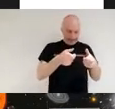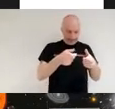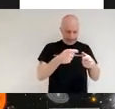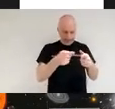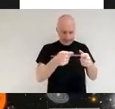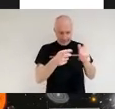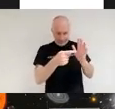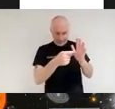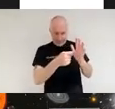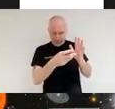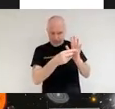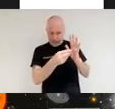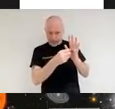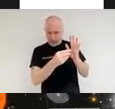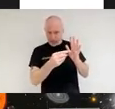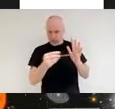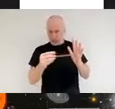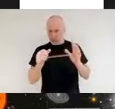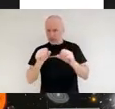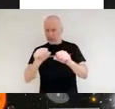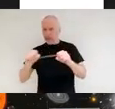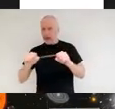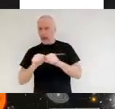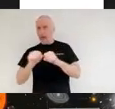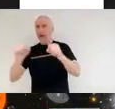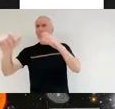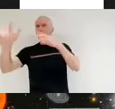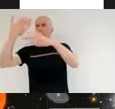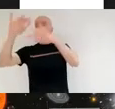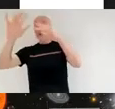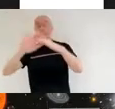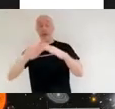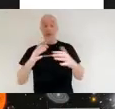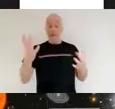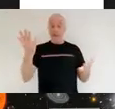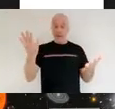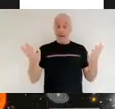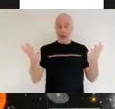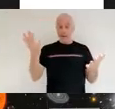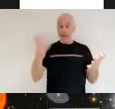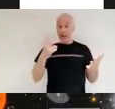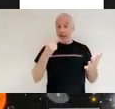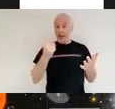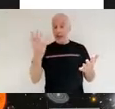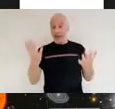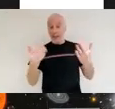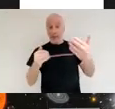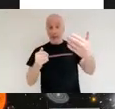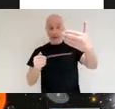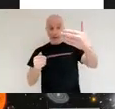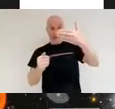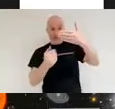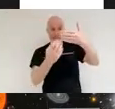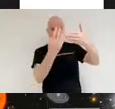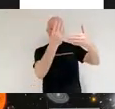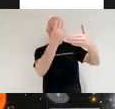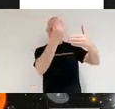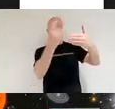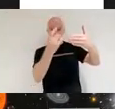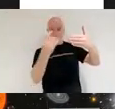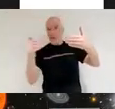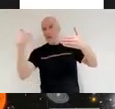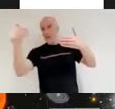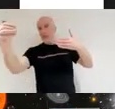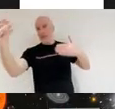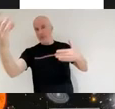that to current observation of more recent galaxies and stars closer galaxies and stars to us to really start to build our picture